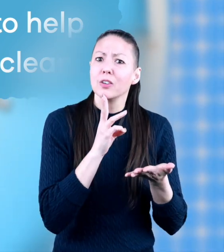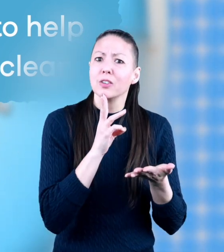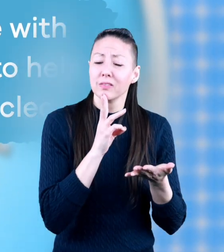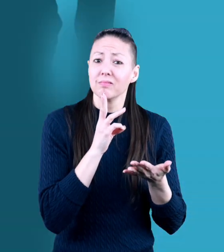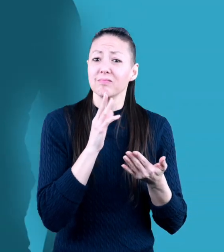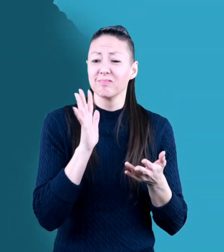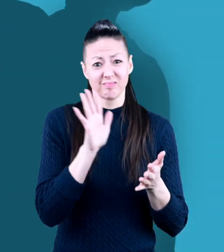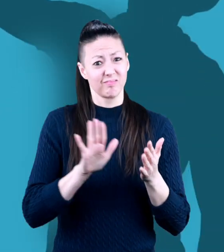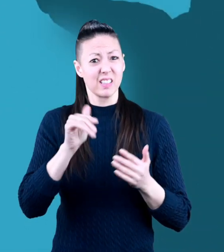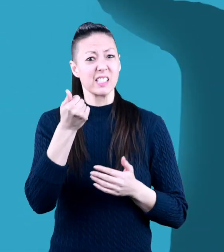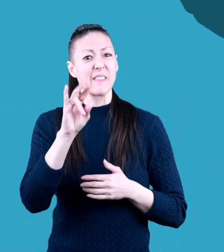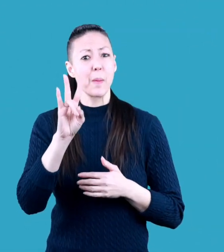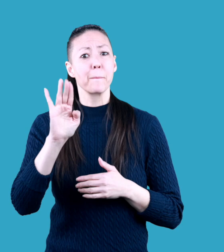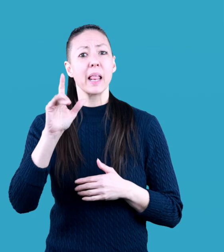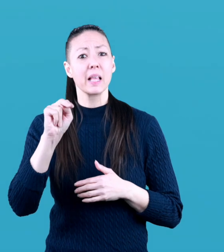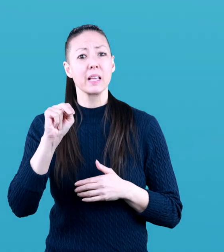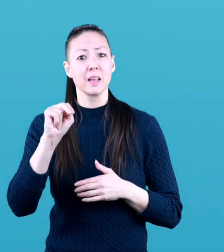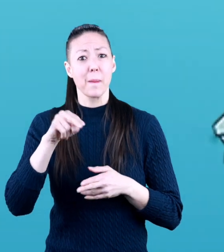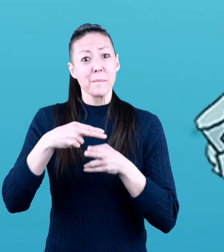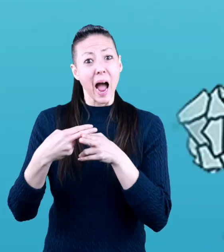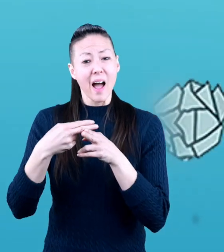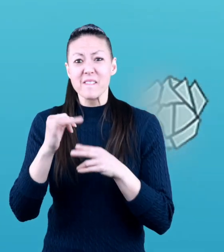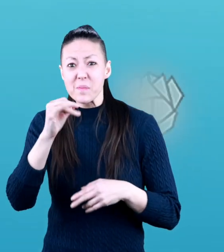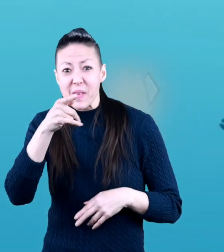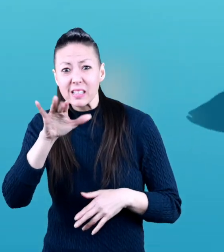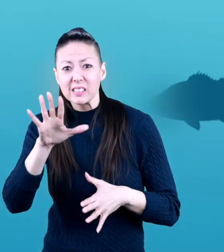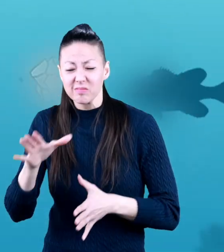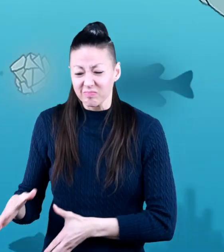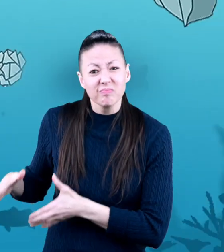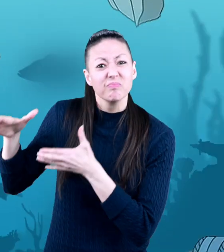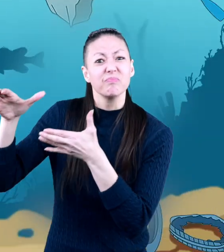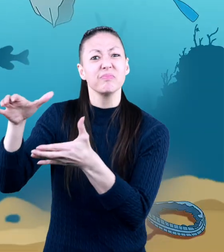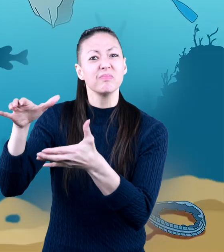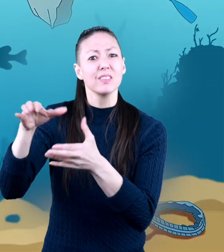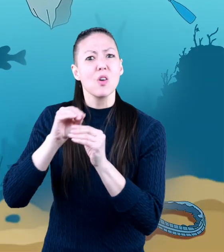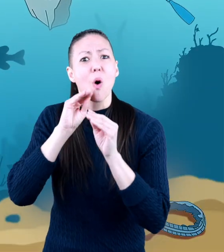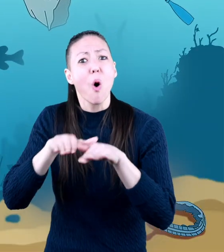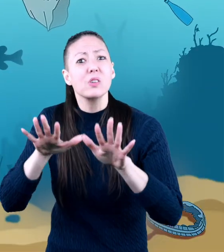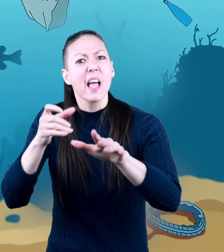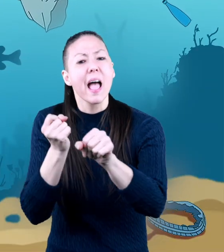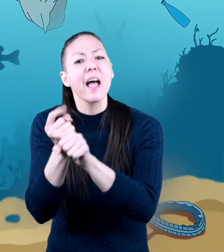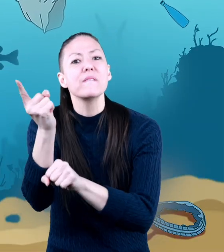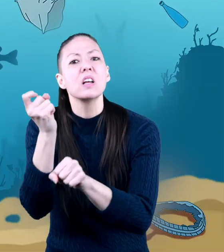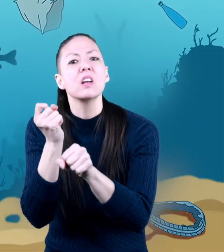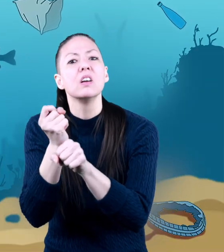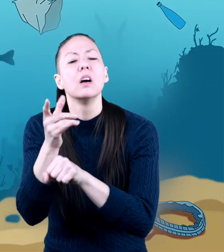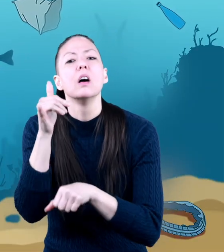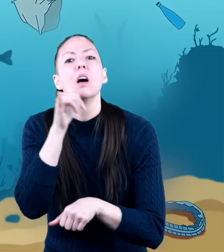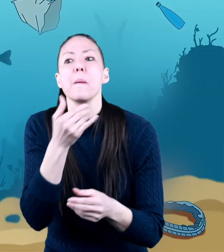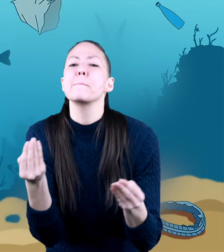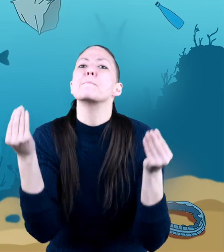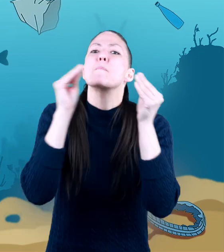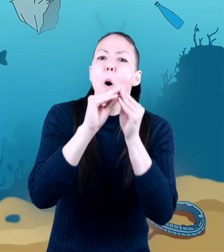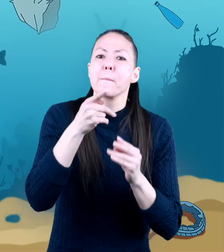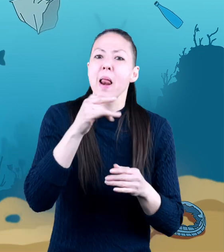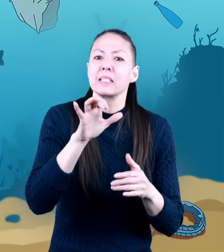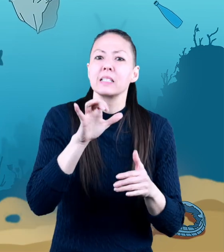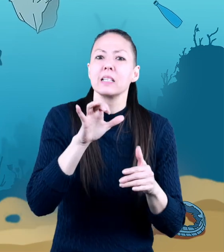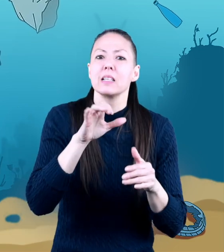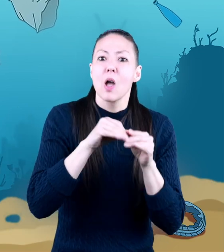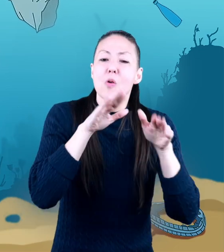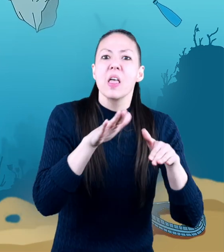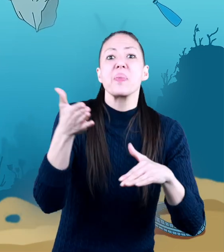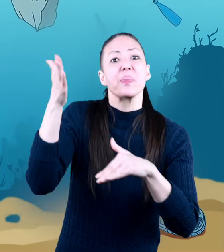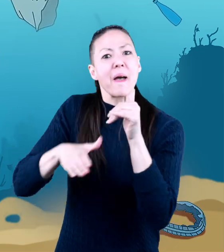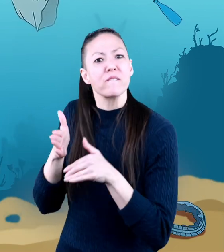nearly 17 billion pounds of plastic is dumped into the ocean each year that's more plastic in our